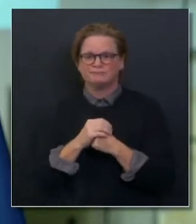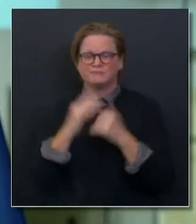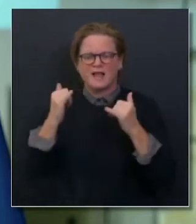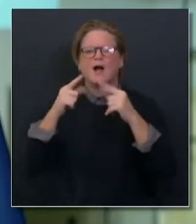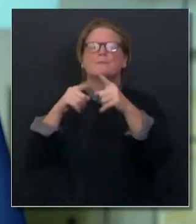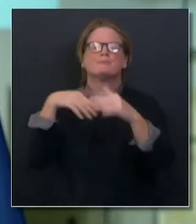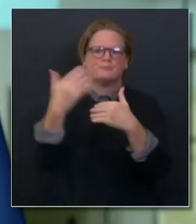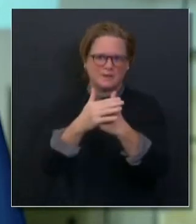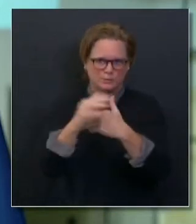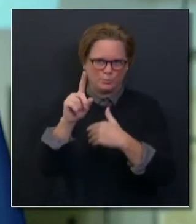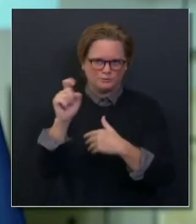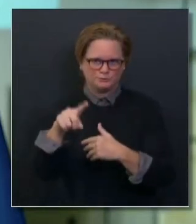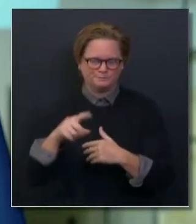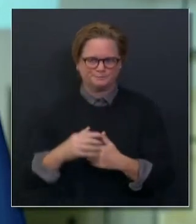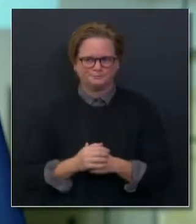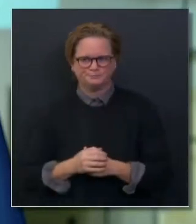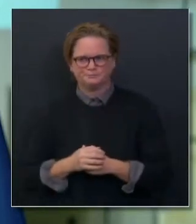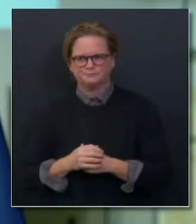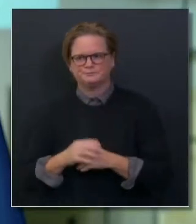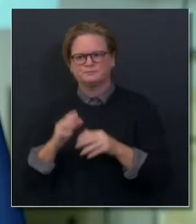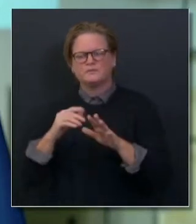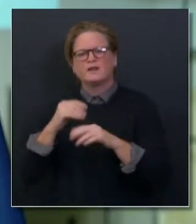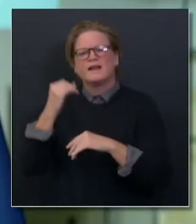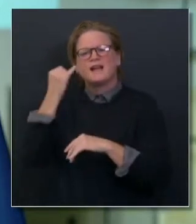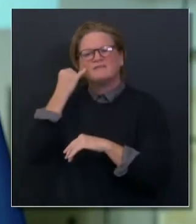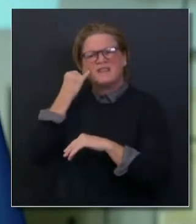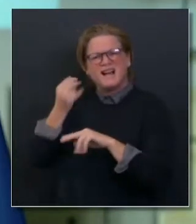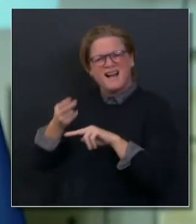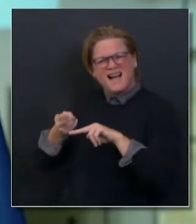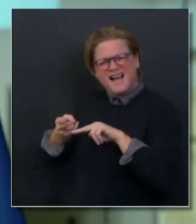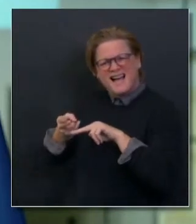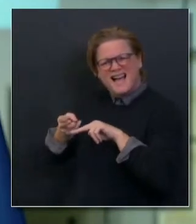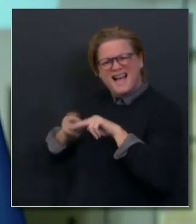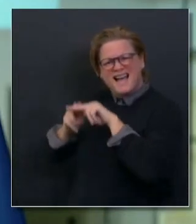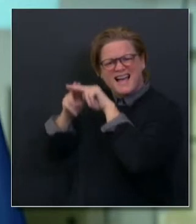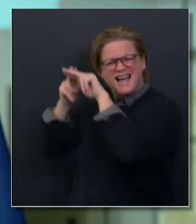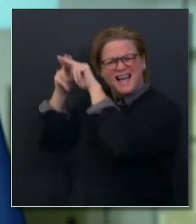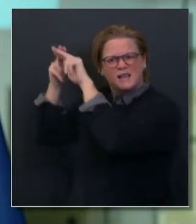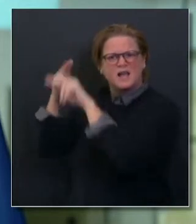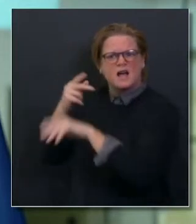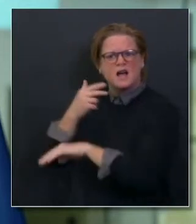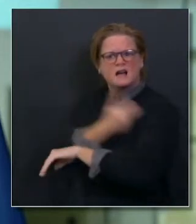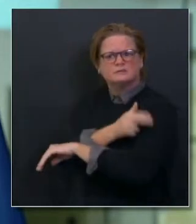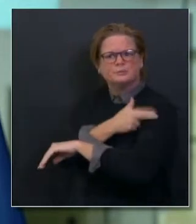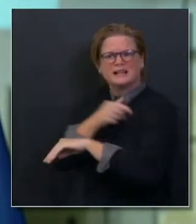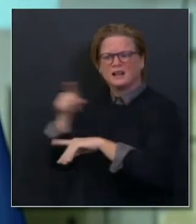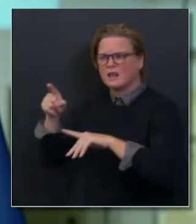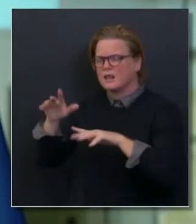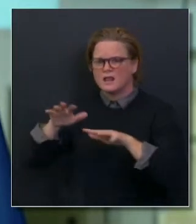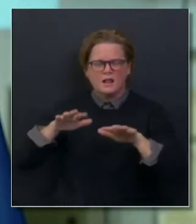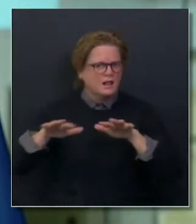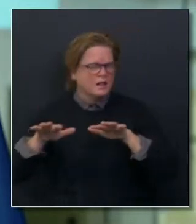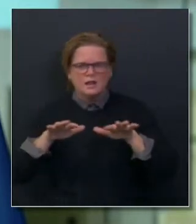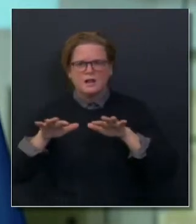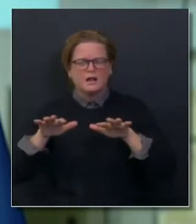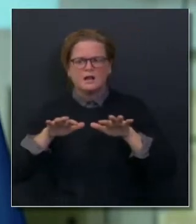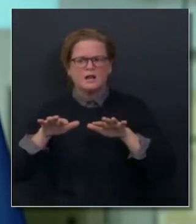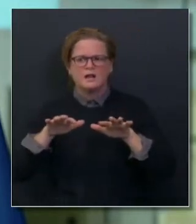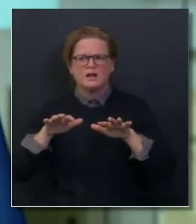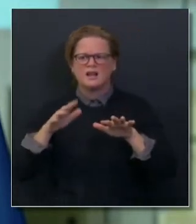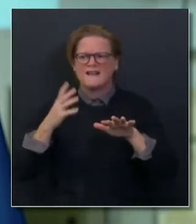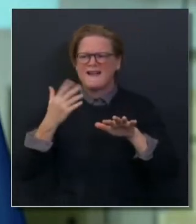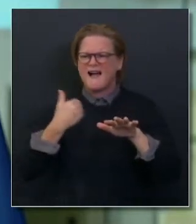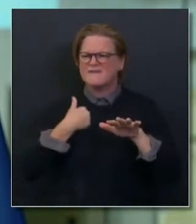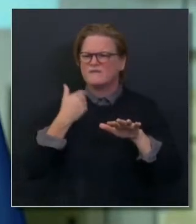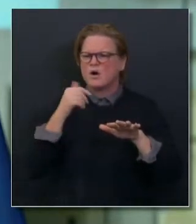for the hospital system to absorb two more months of increases? Or are you saying that that 60 days refers to an outer